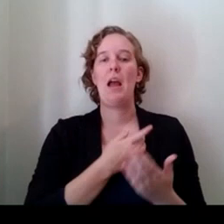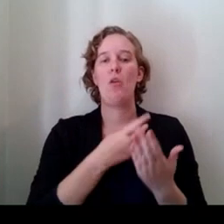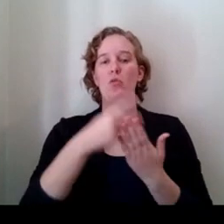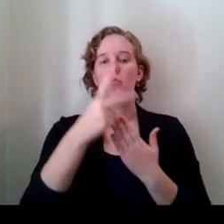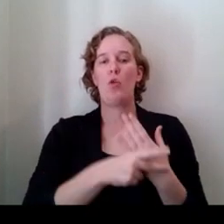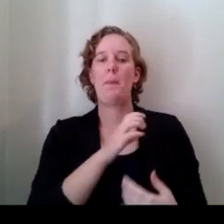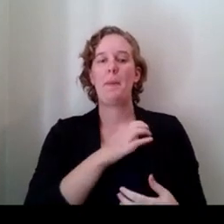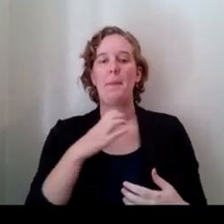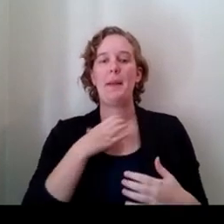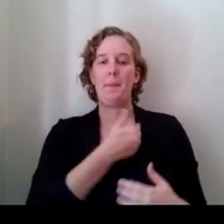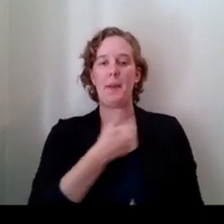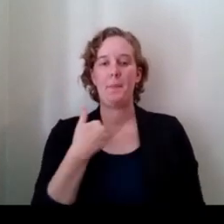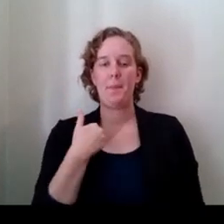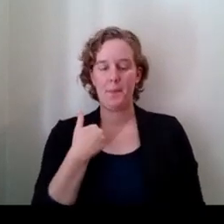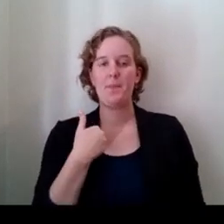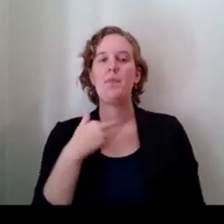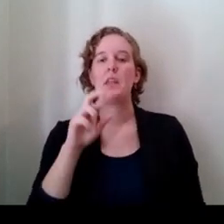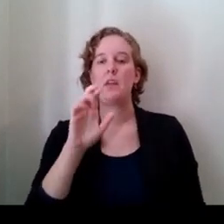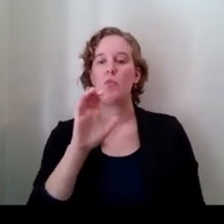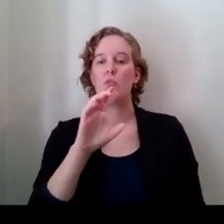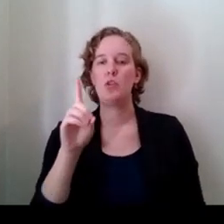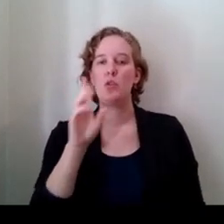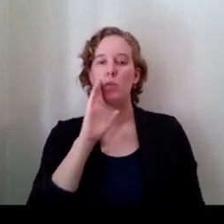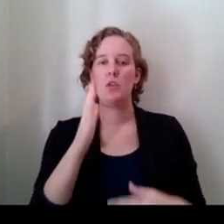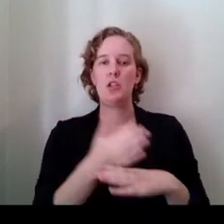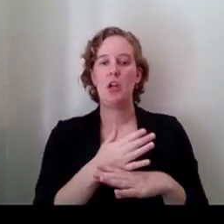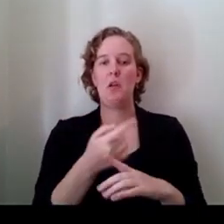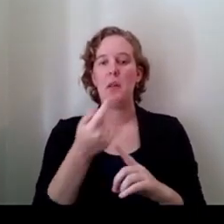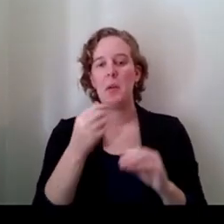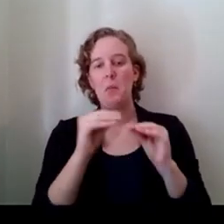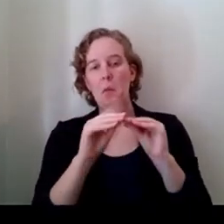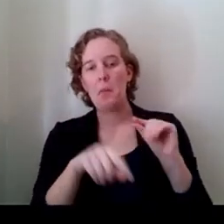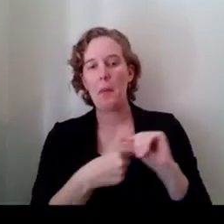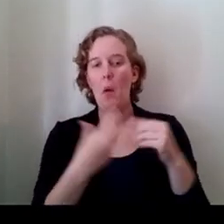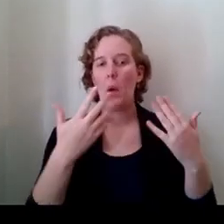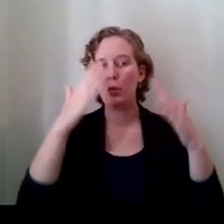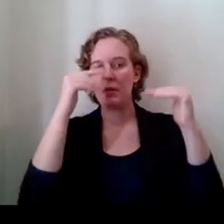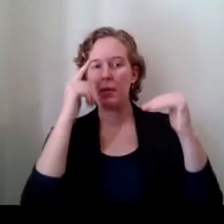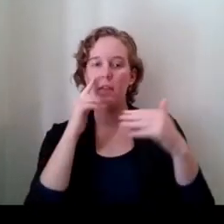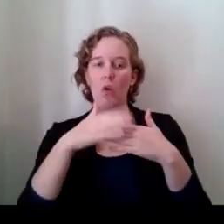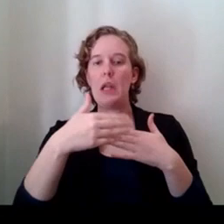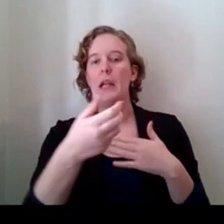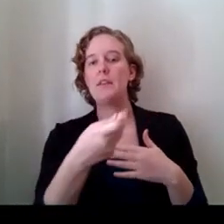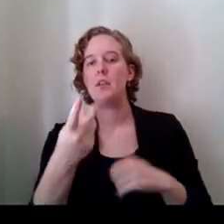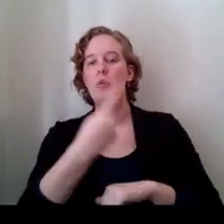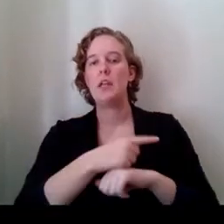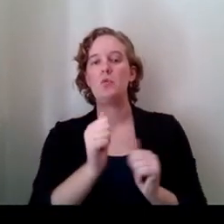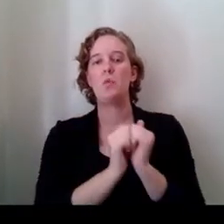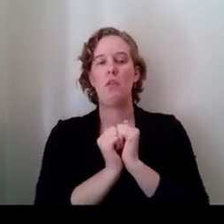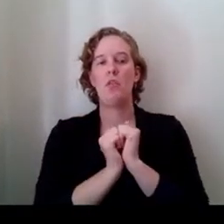members. Richard will share a little bit more about what to expect over the course of the next few days together. Richard?